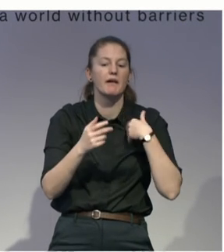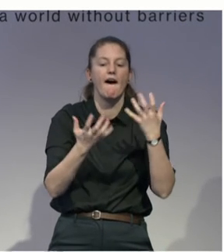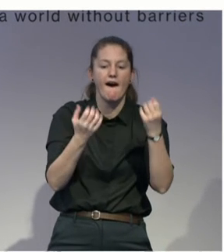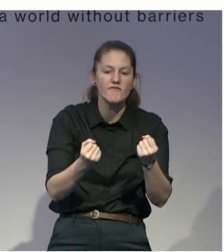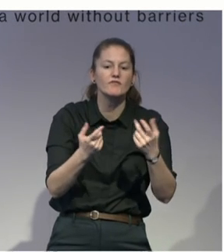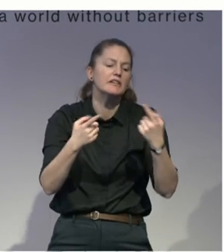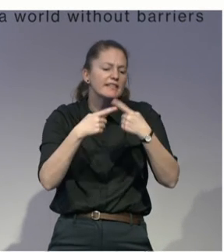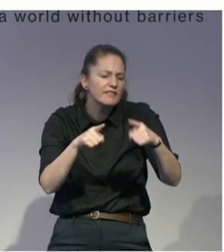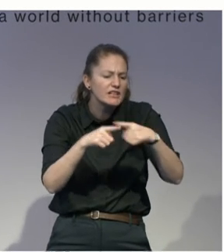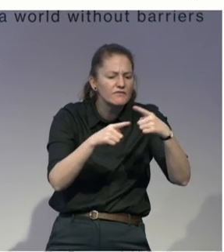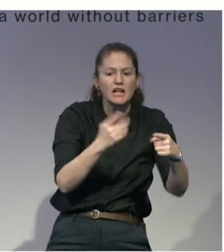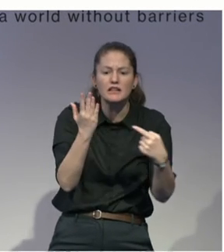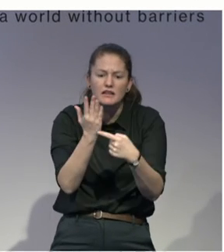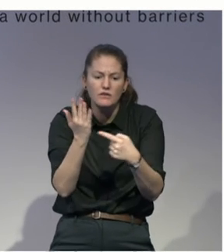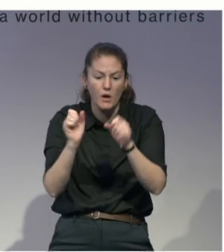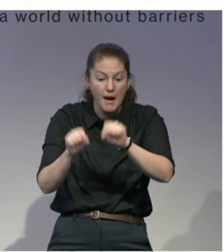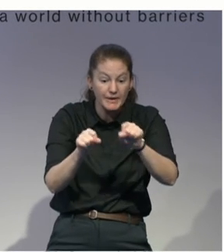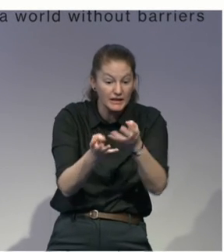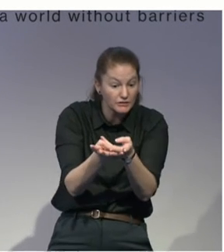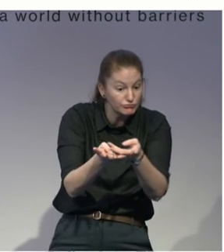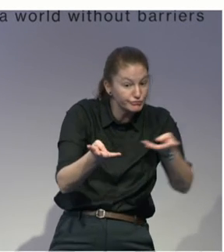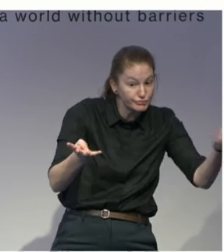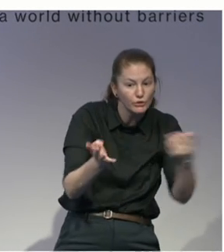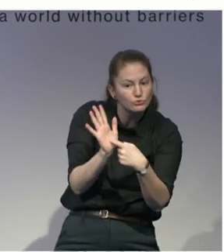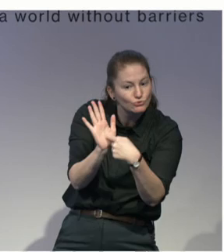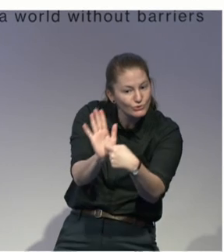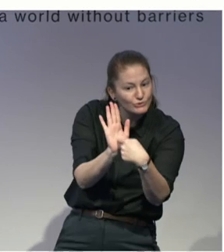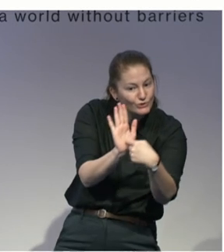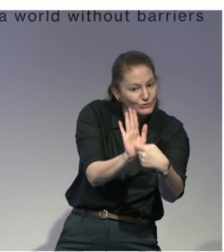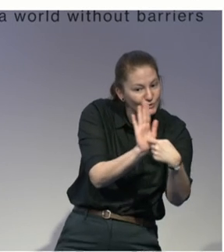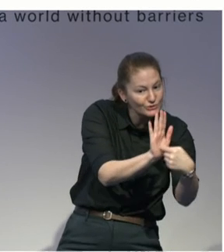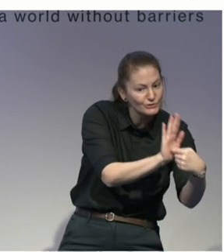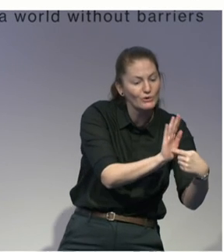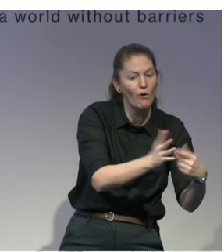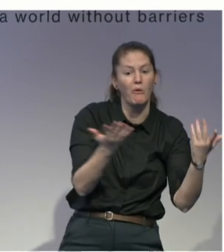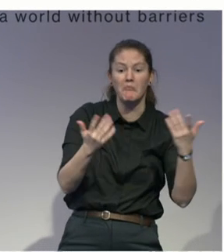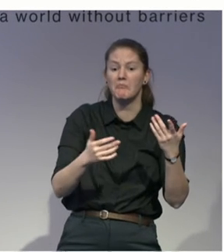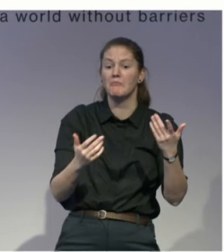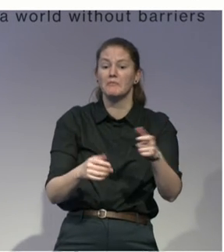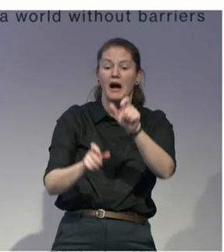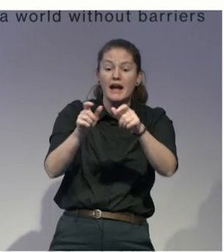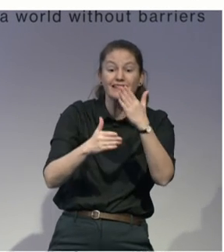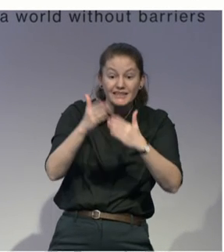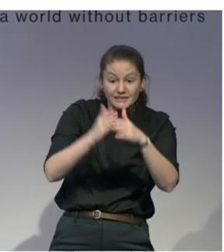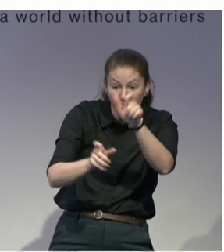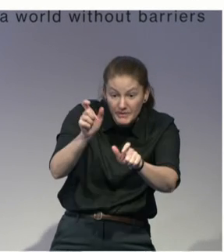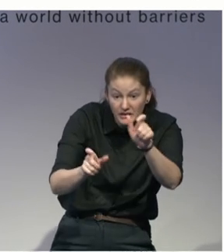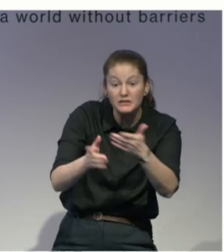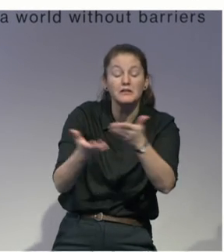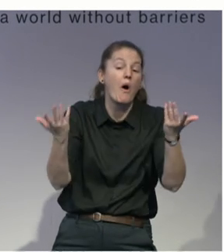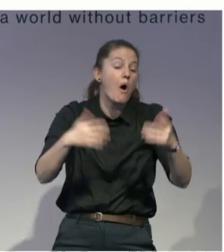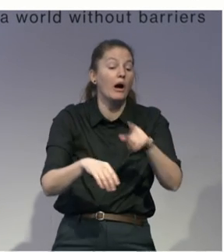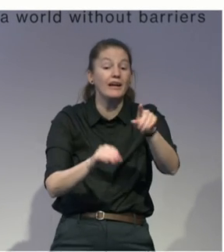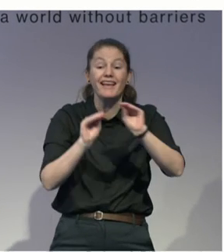stakeholders, be it the persons with disabilities themselves, they are caregivers, educators, therapists, they are welcome to come to our centre